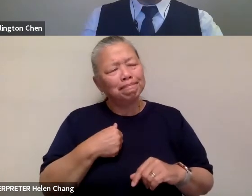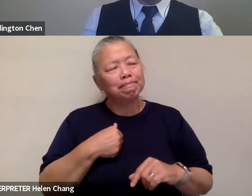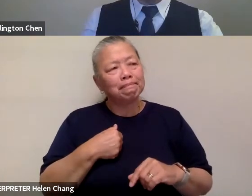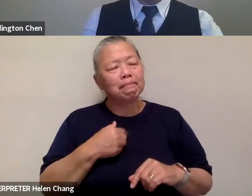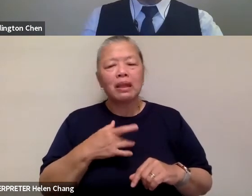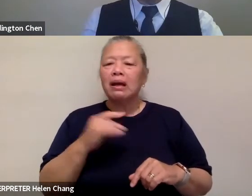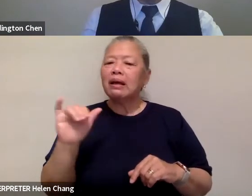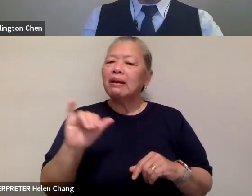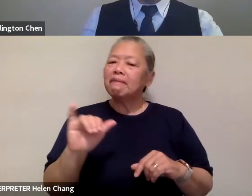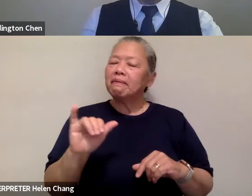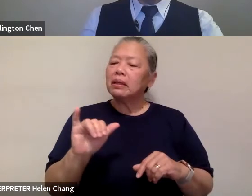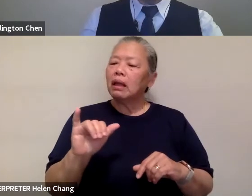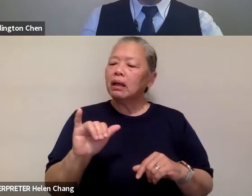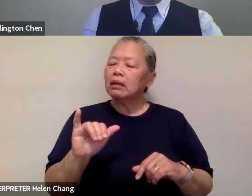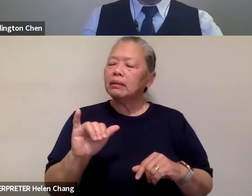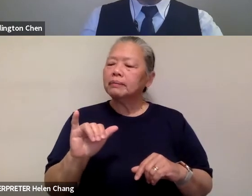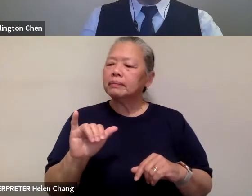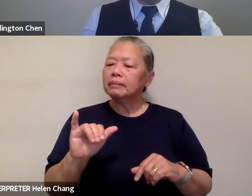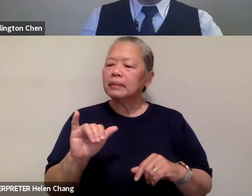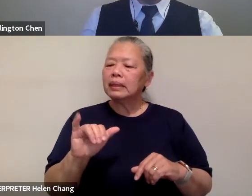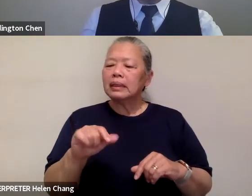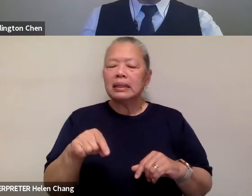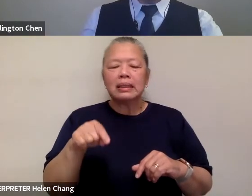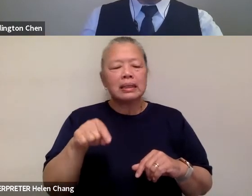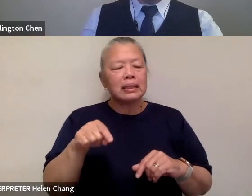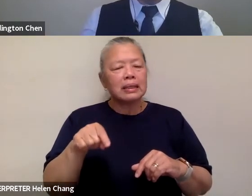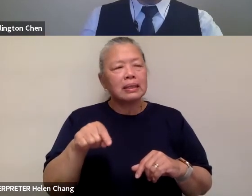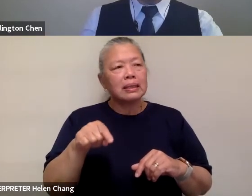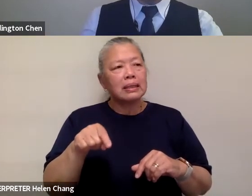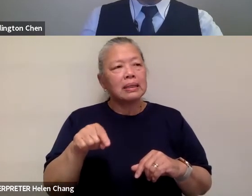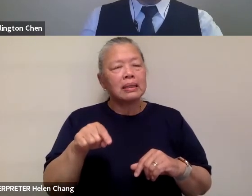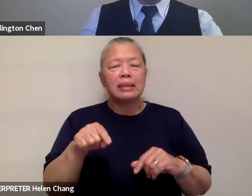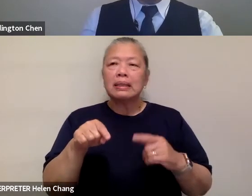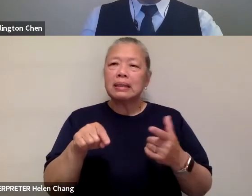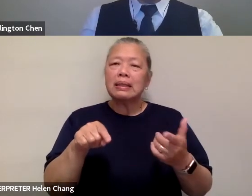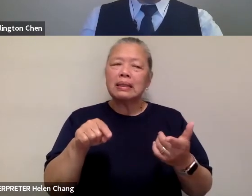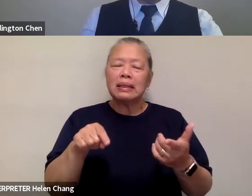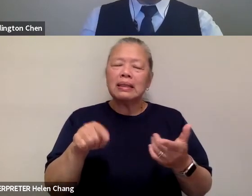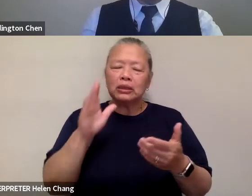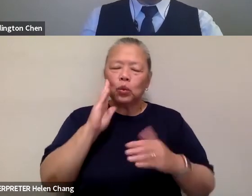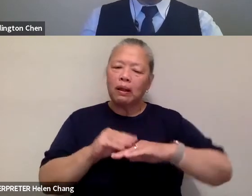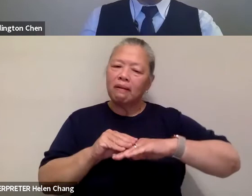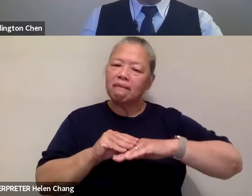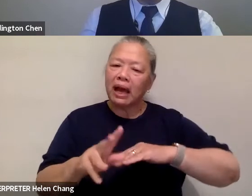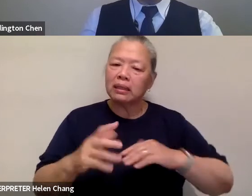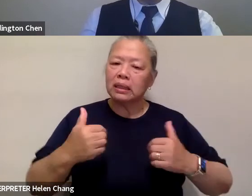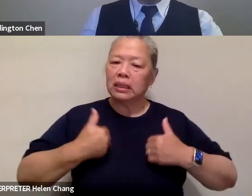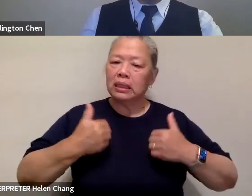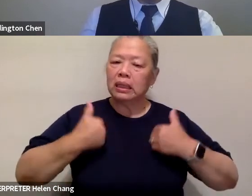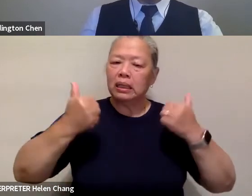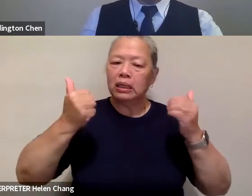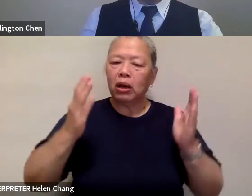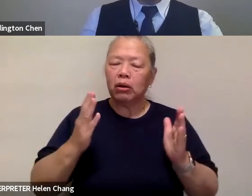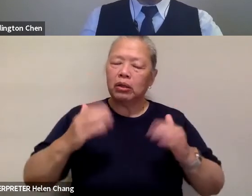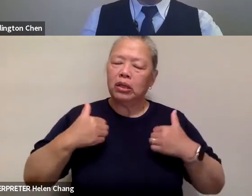is something that is going to really impact our younger generation in a way that that I'm